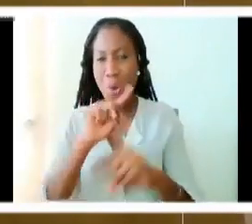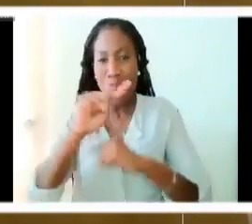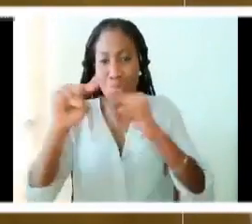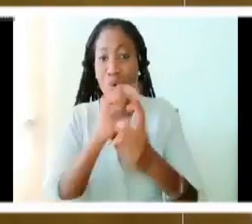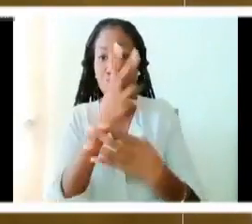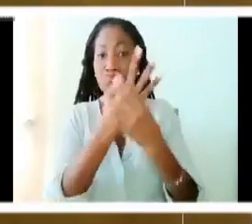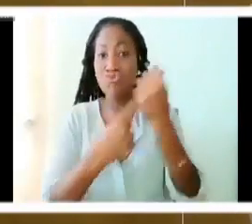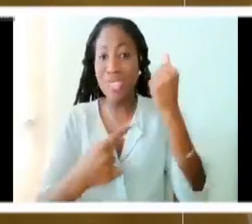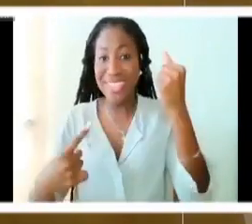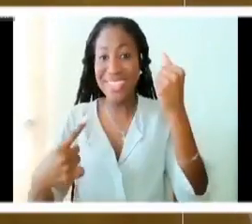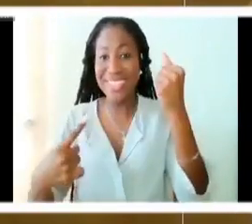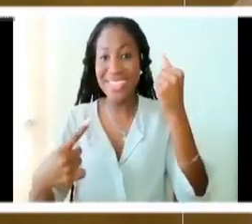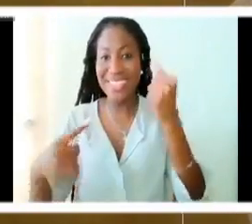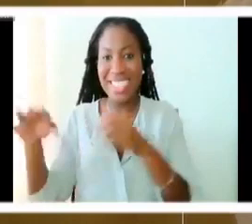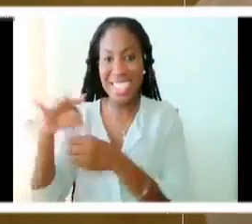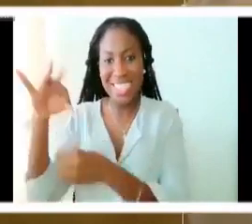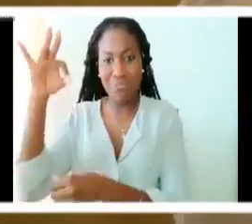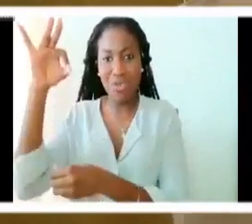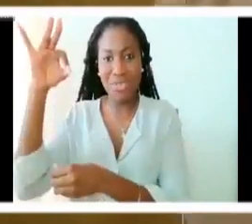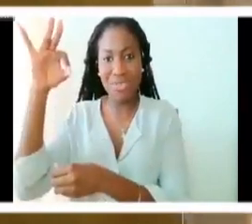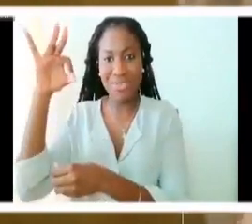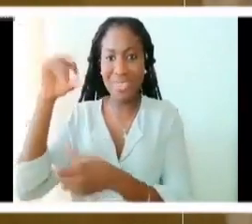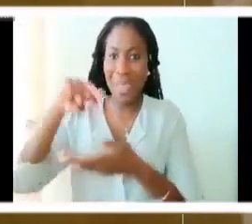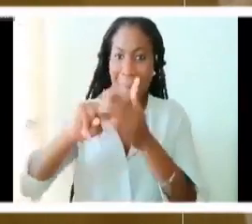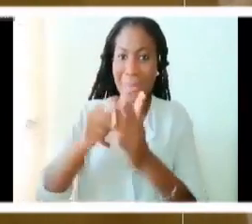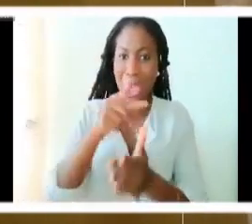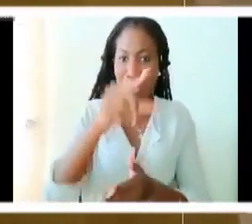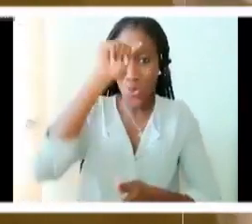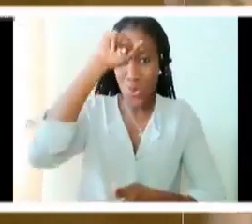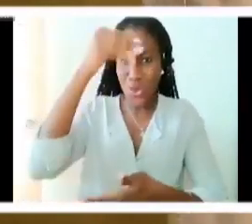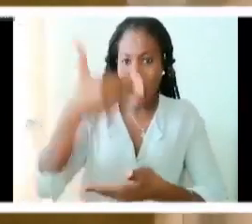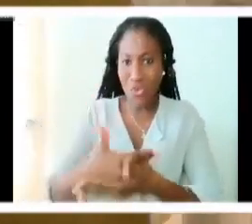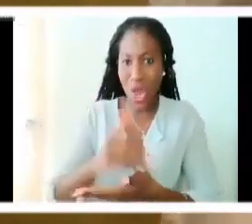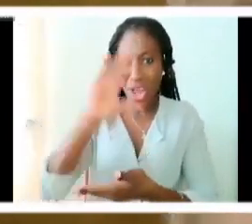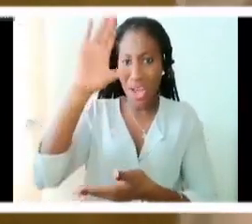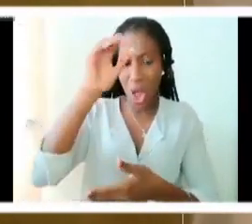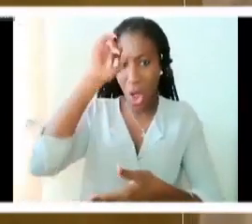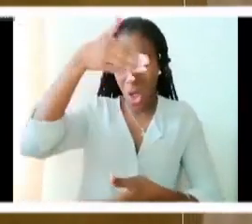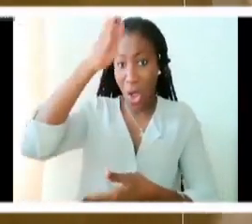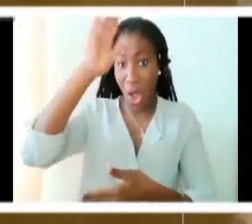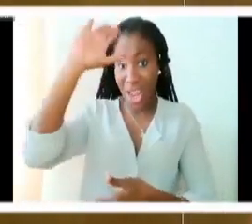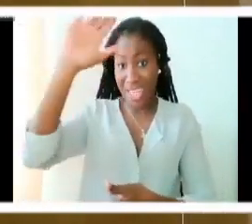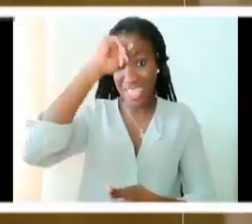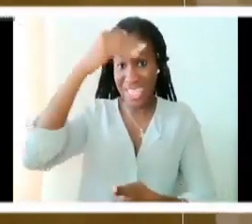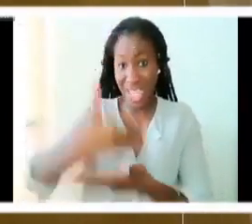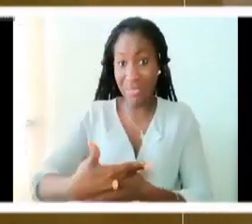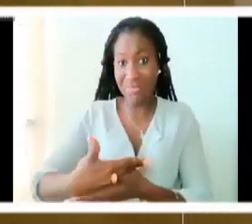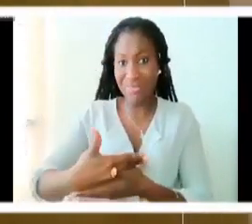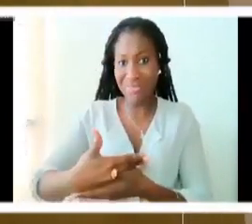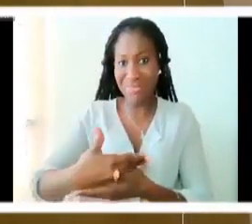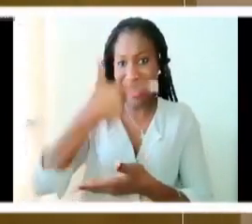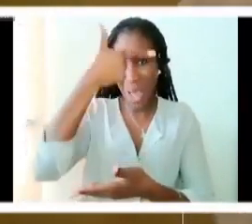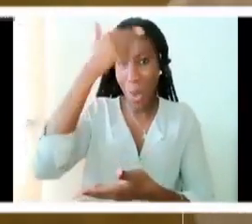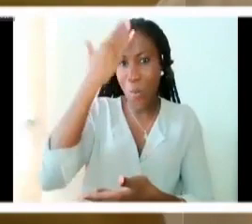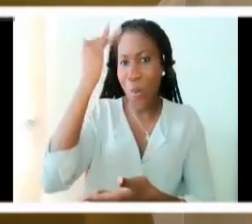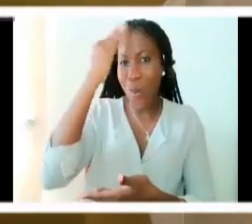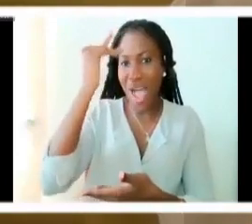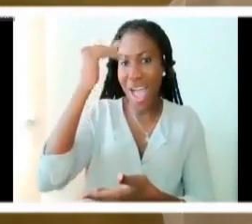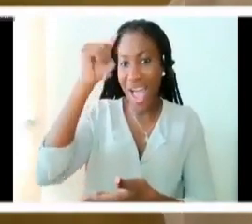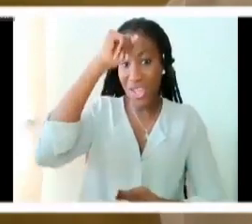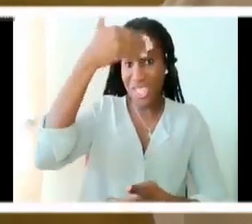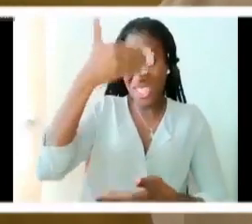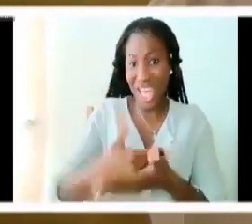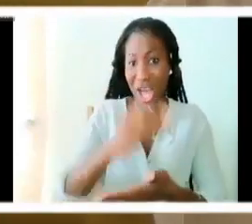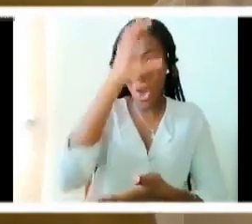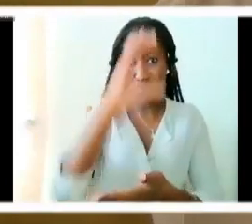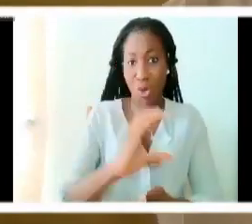moved by the Spirit is a Son of God. Why? Because the Son through the cross has adopted you and me and through